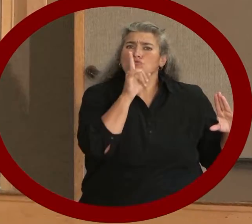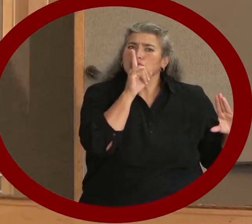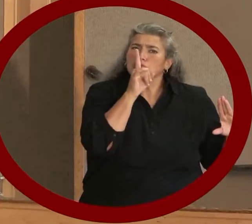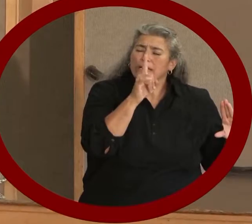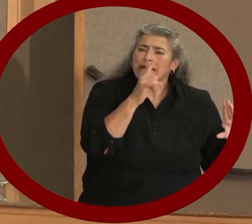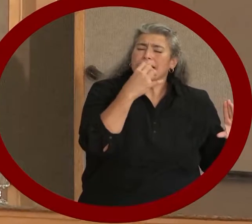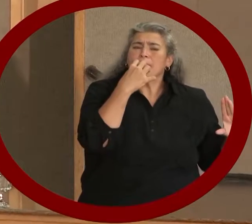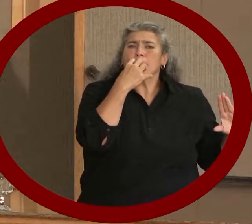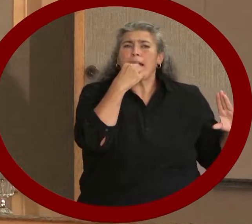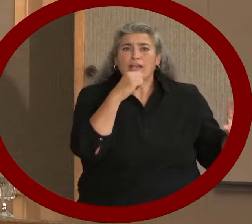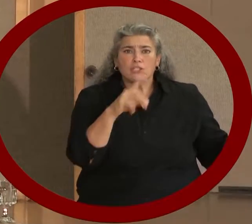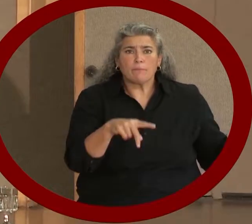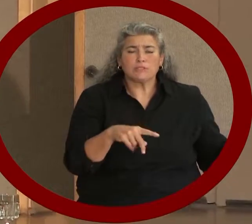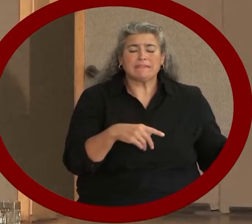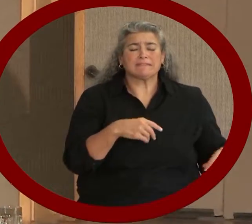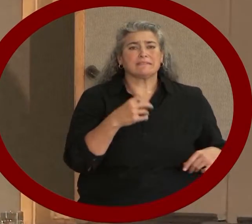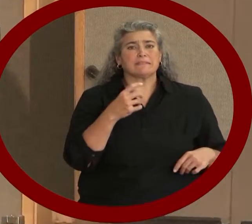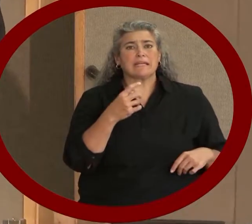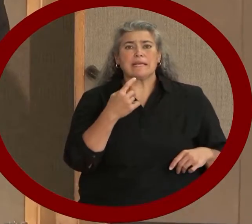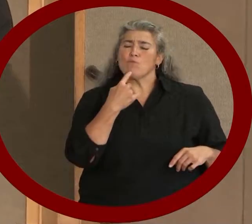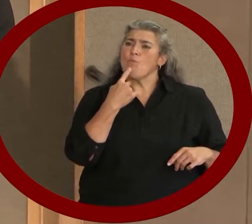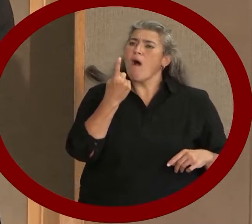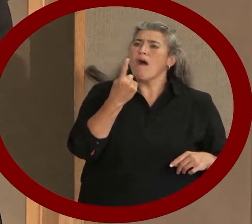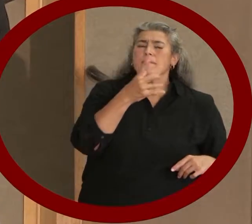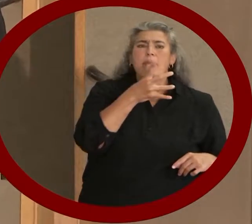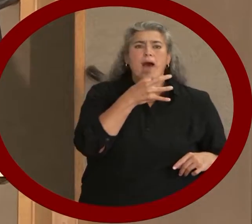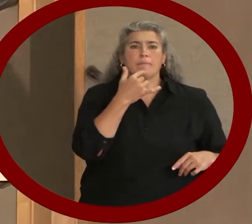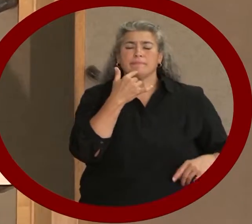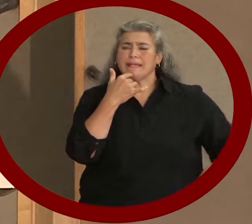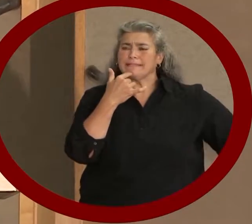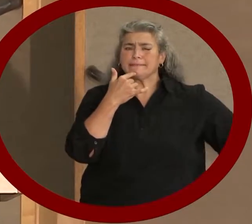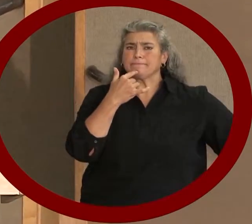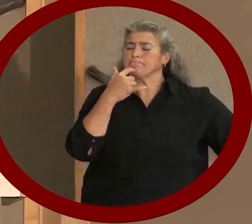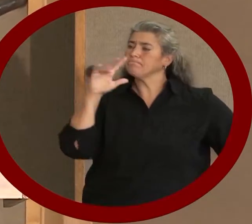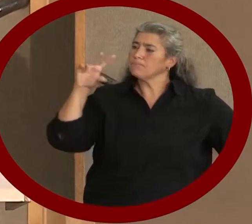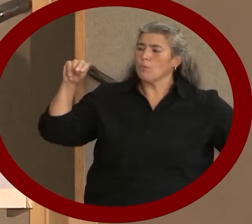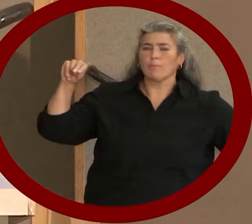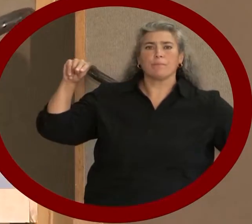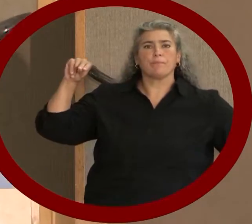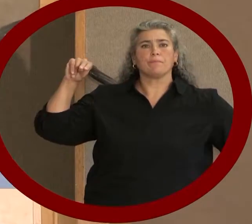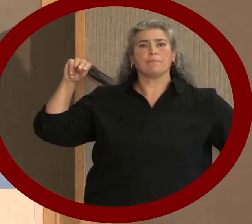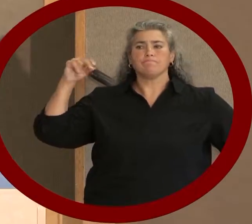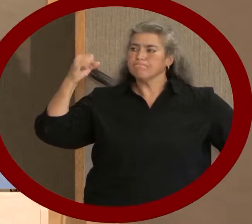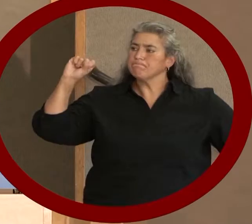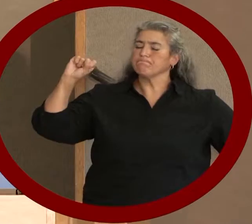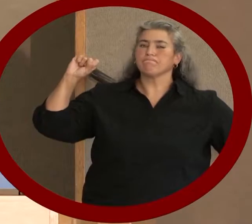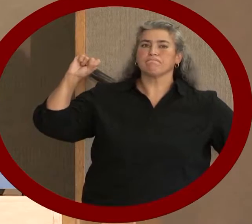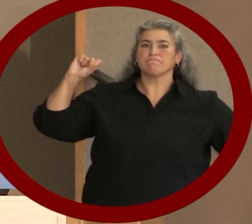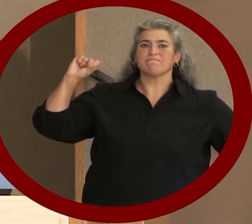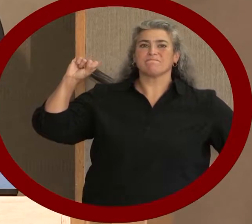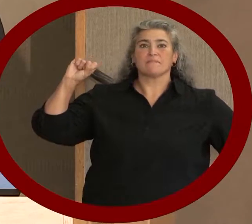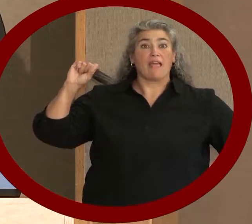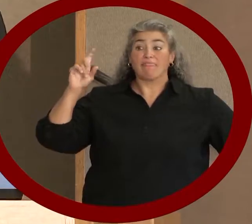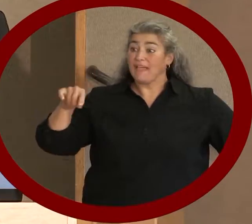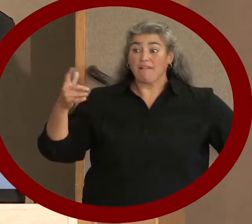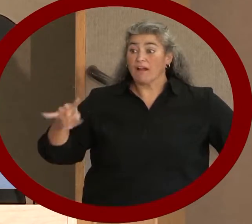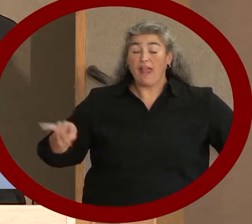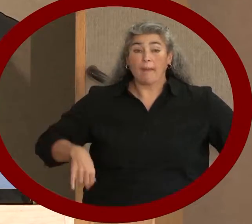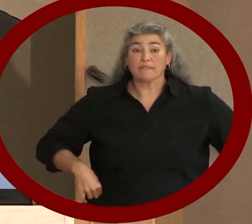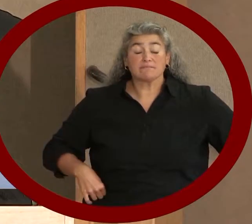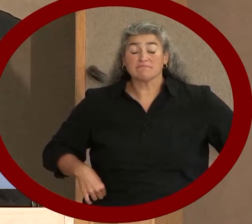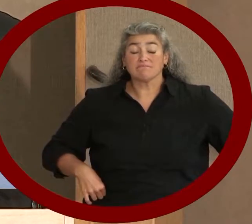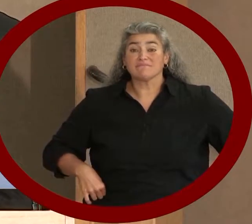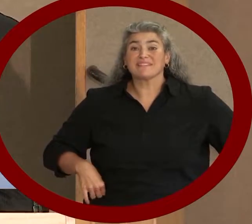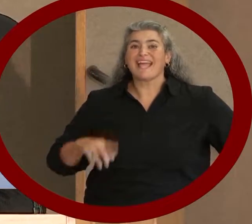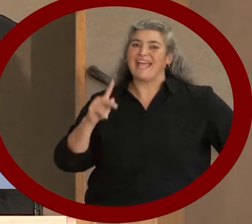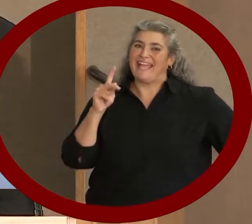has said, Nope, that's not going to happen on my watch. And that's where Carrie Brown comes in. Carrie, would